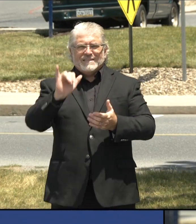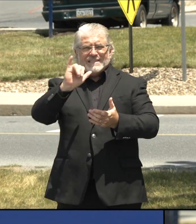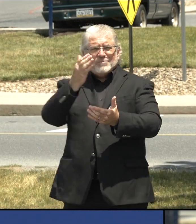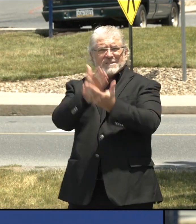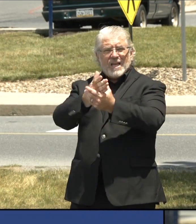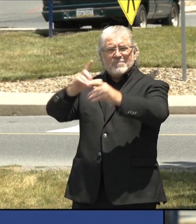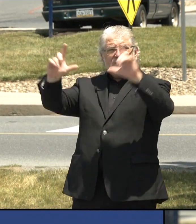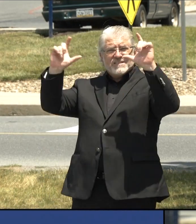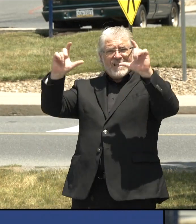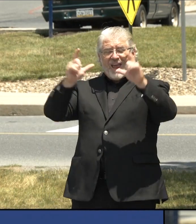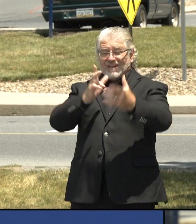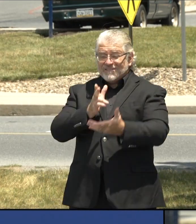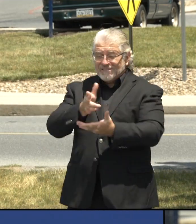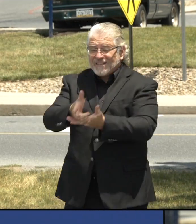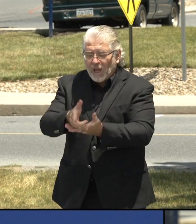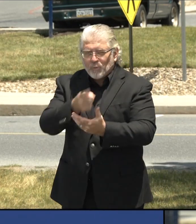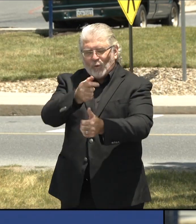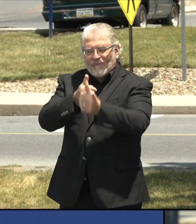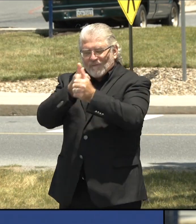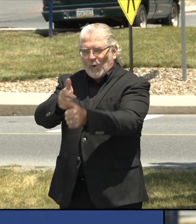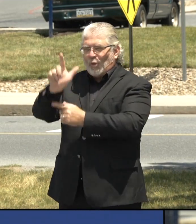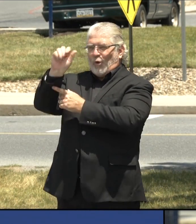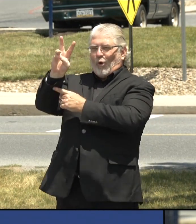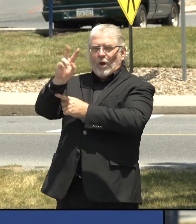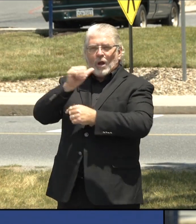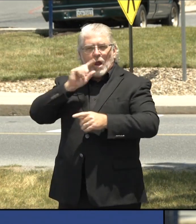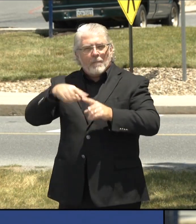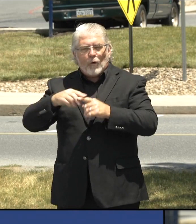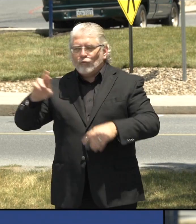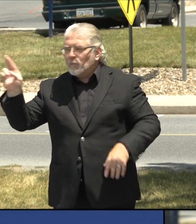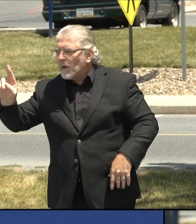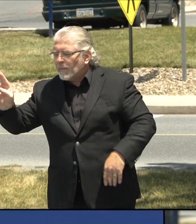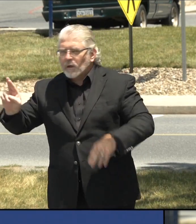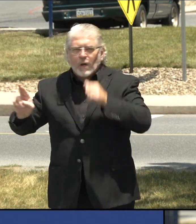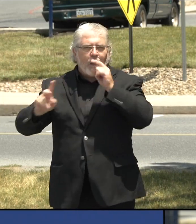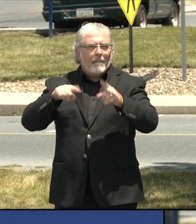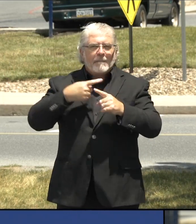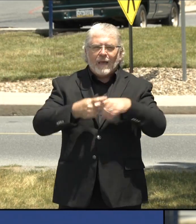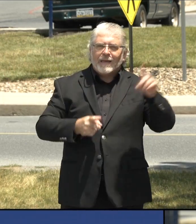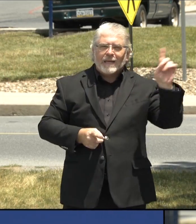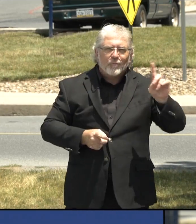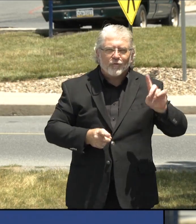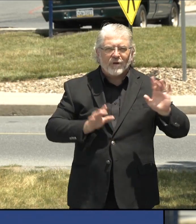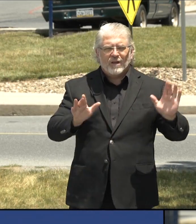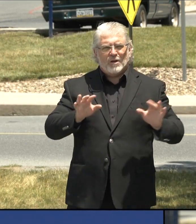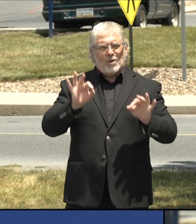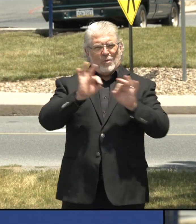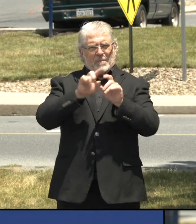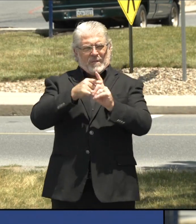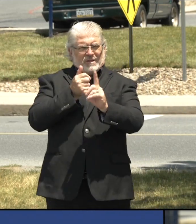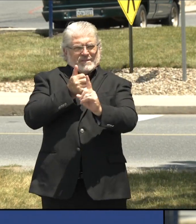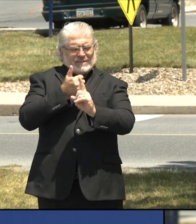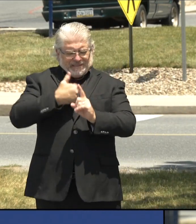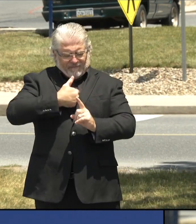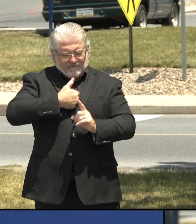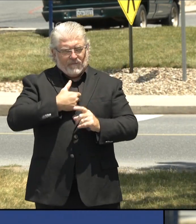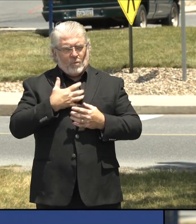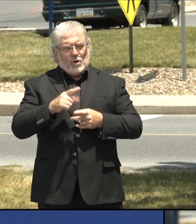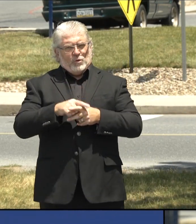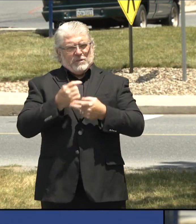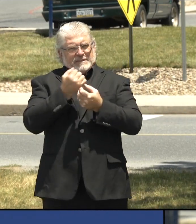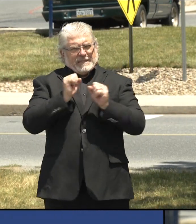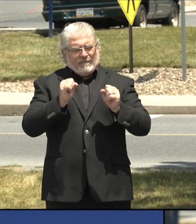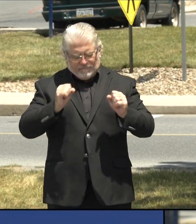Democratic thing. It's just something we do to make sure that we're keeping ourselves safe and actually that we're keeping others who might be coming to that same